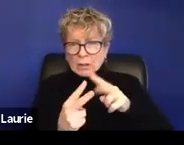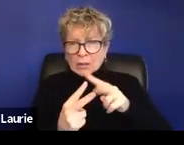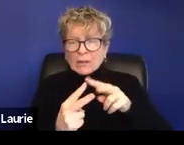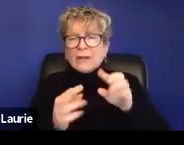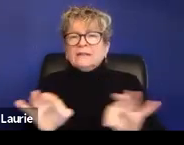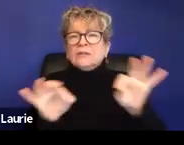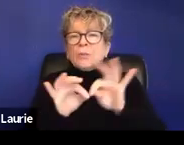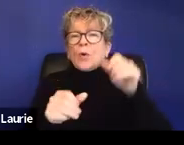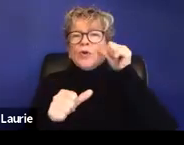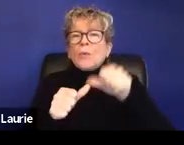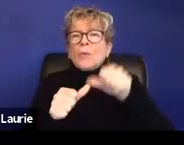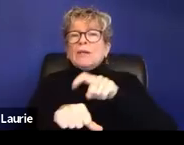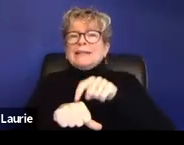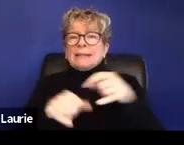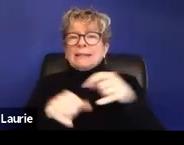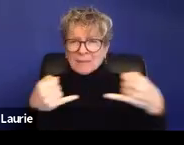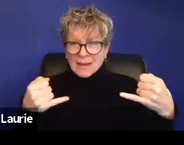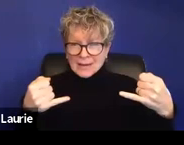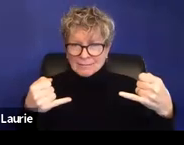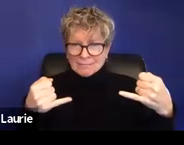so for example, um,